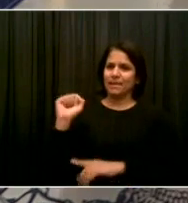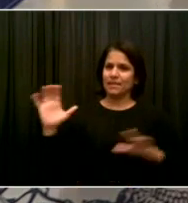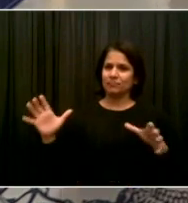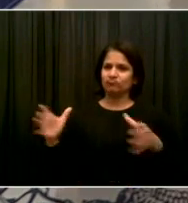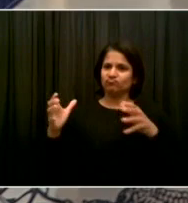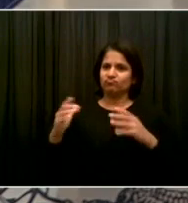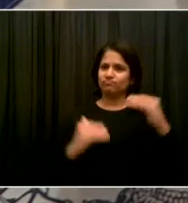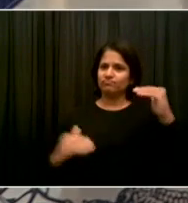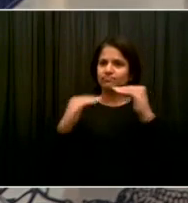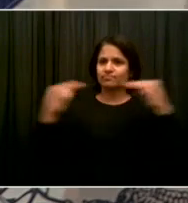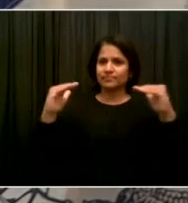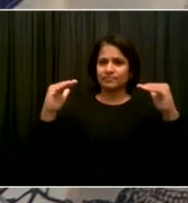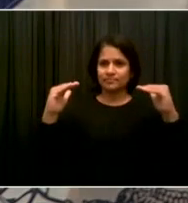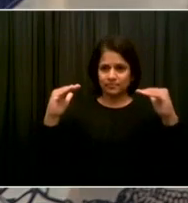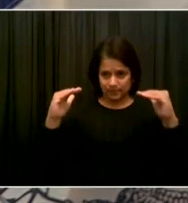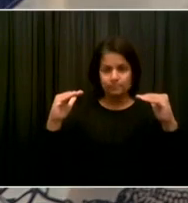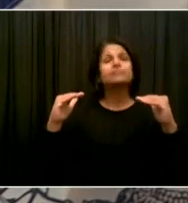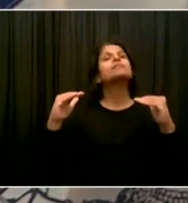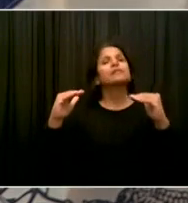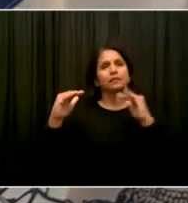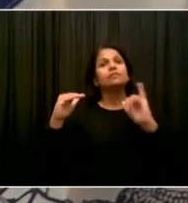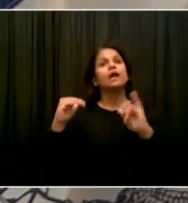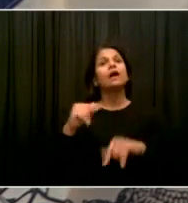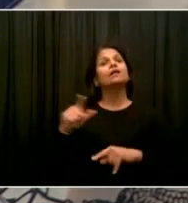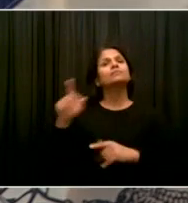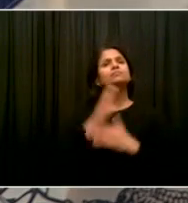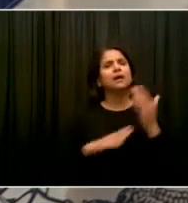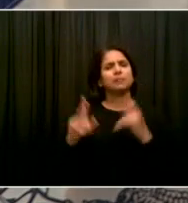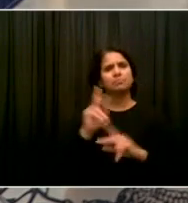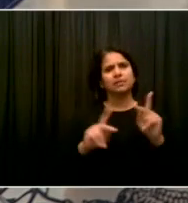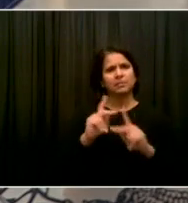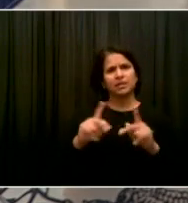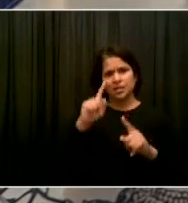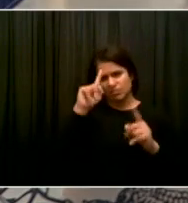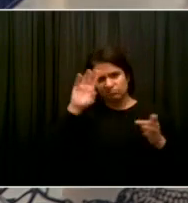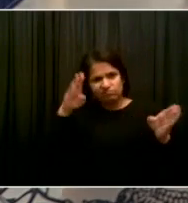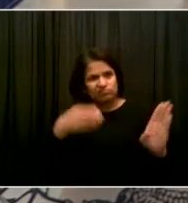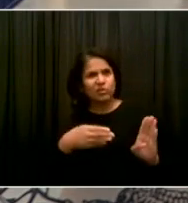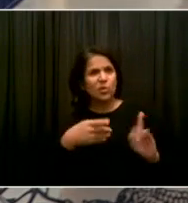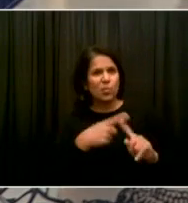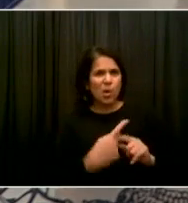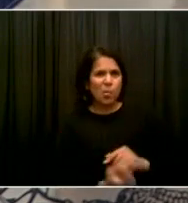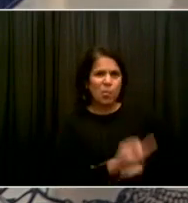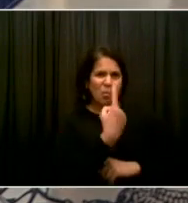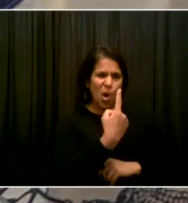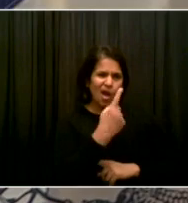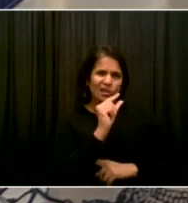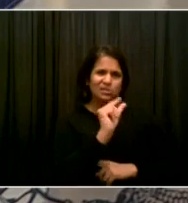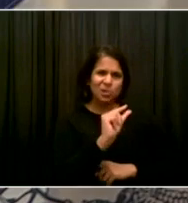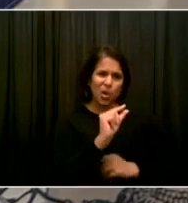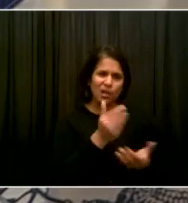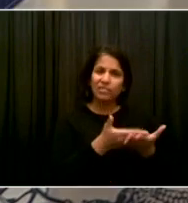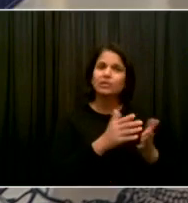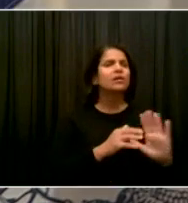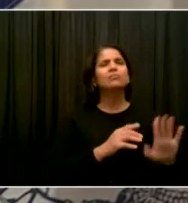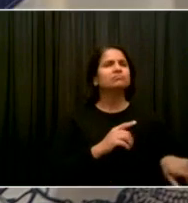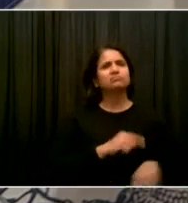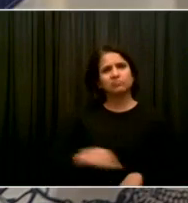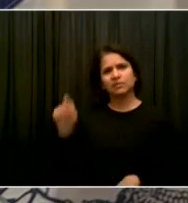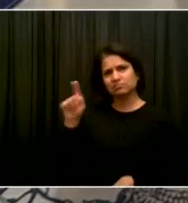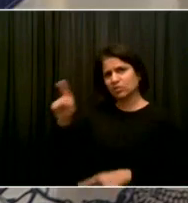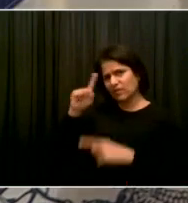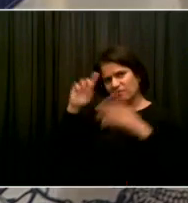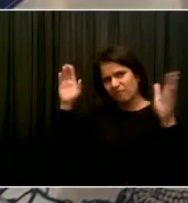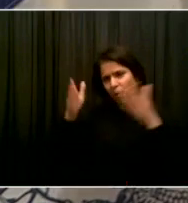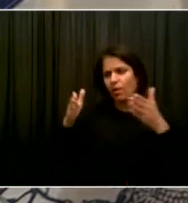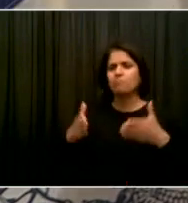other people who focused on one piece or another of the social change puzzle, she always focused on what we now call